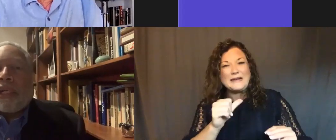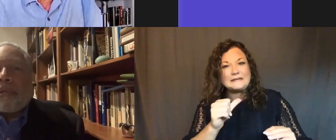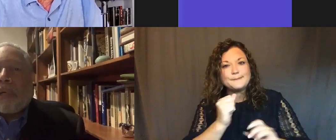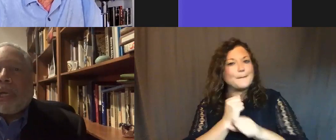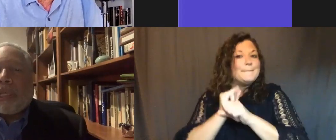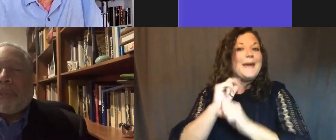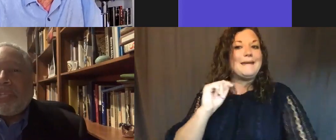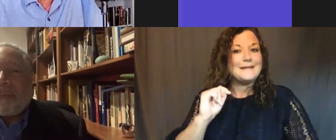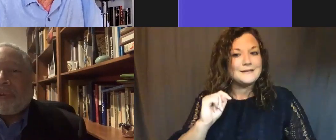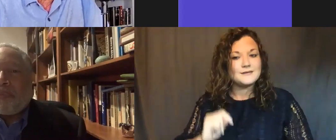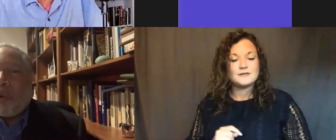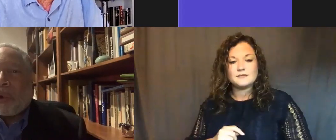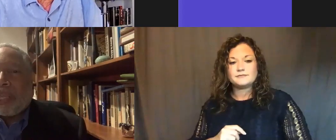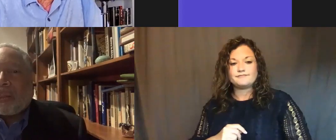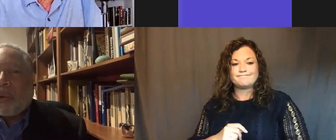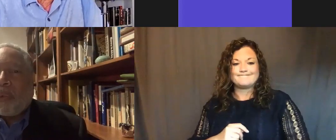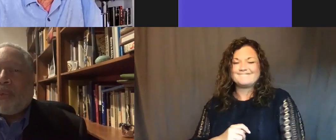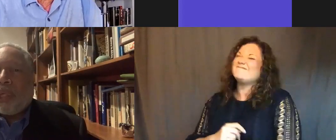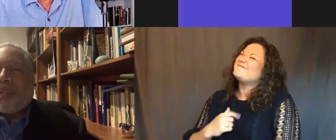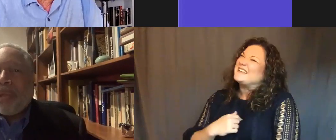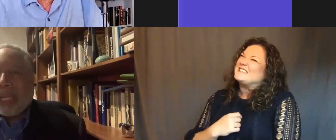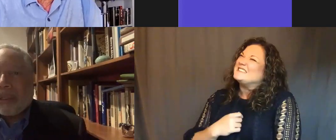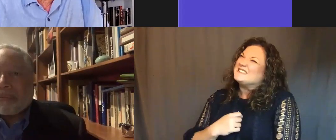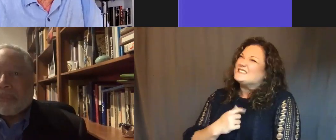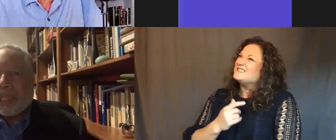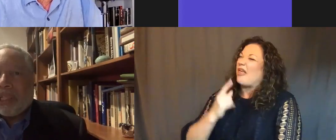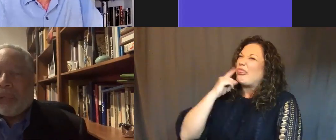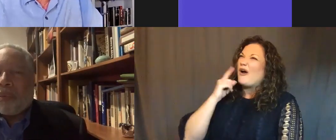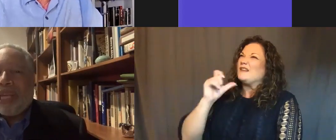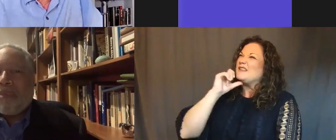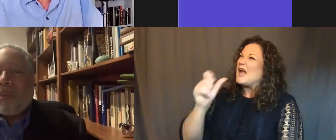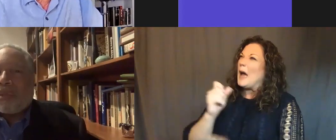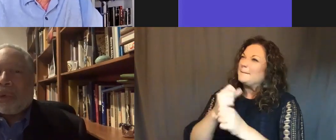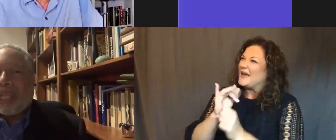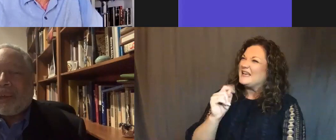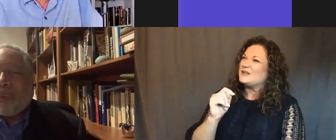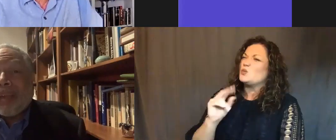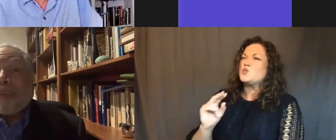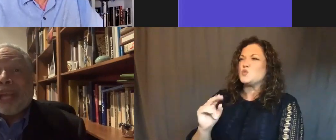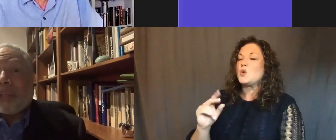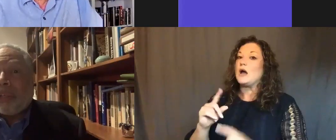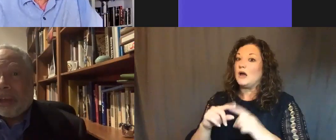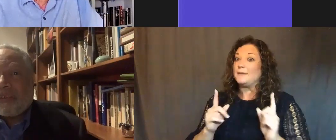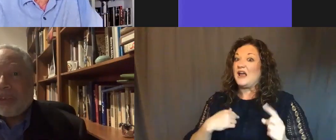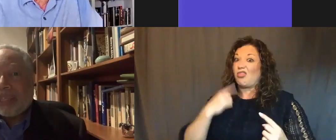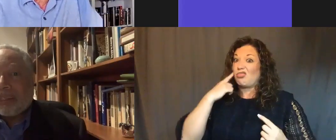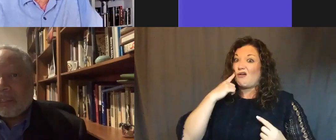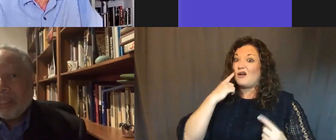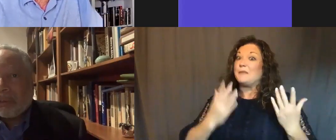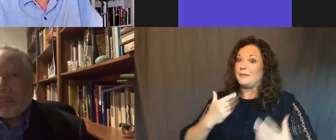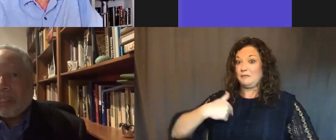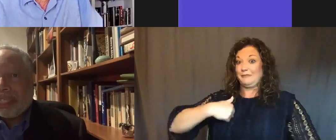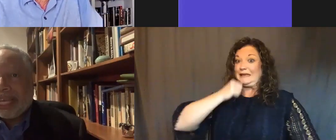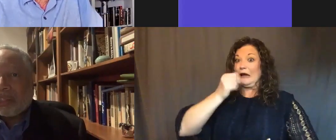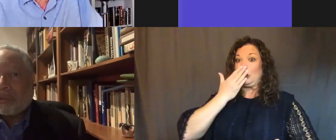You know, there was never a moment where I thought we wouldn't make it. There were many moments where I thought maybe I'm not good enough as the